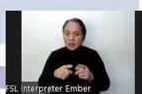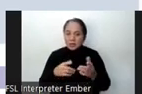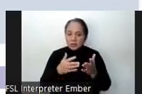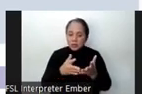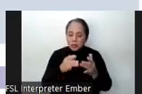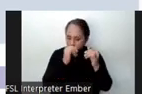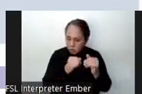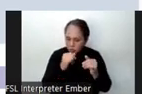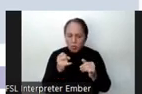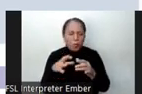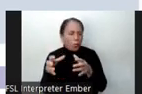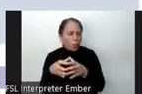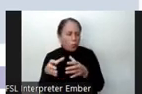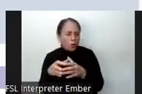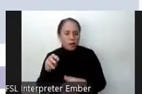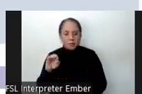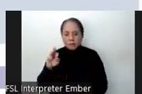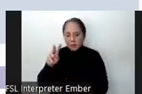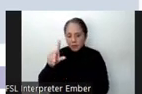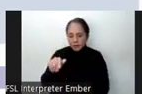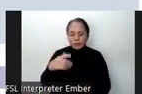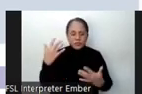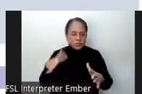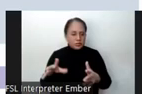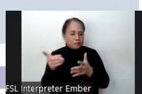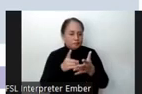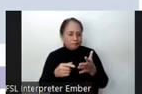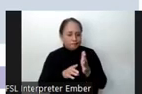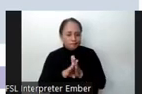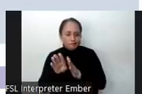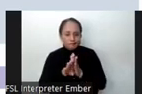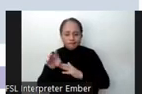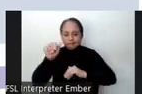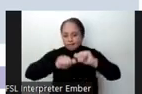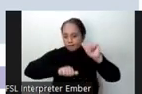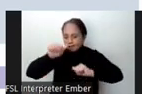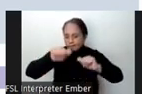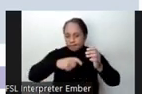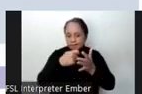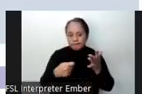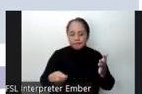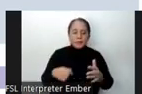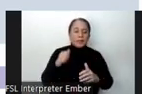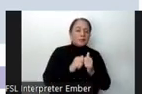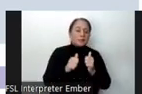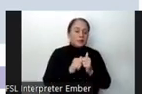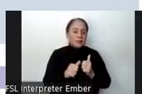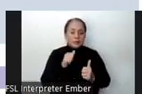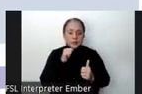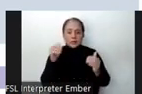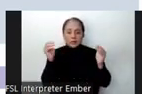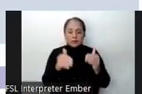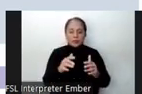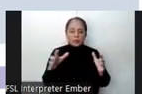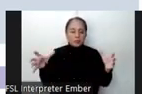individual. The MLAC was also designed as a developmental assessment tool, meaning it was not focused on